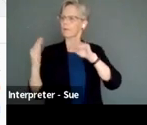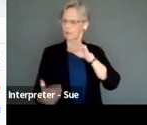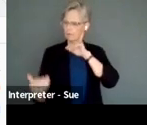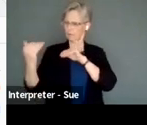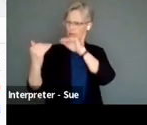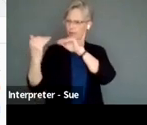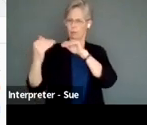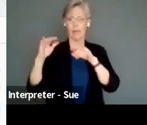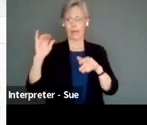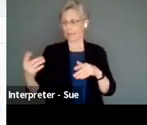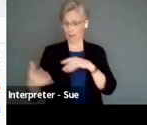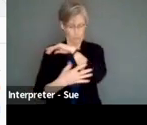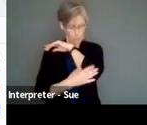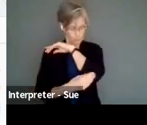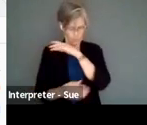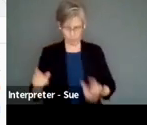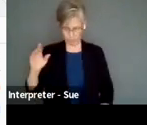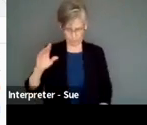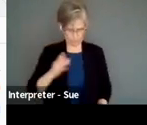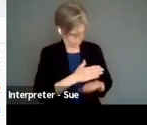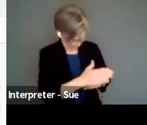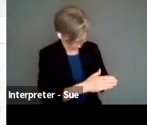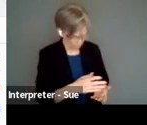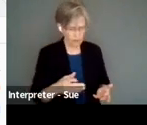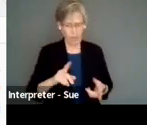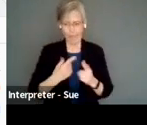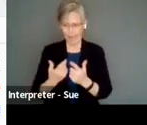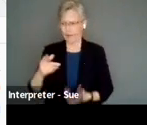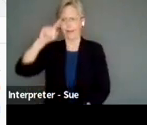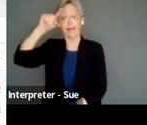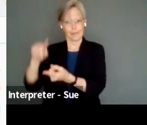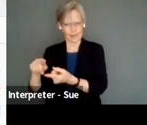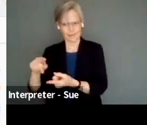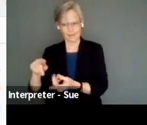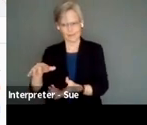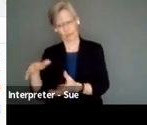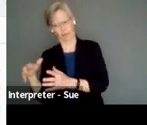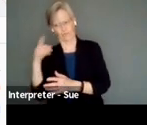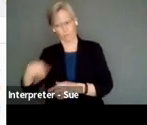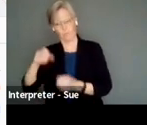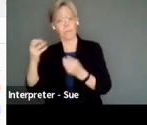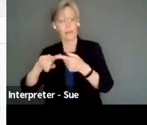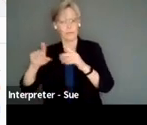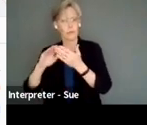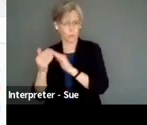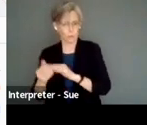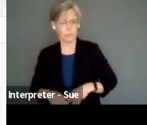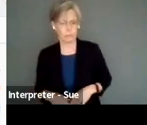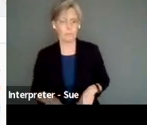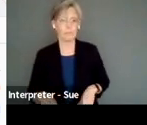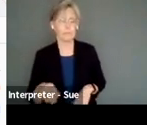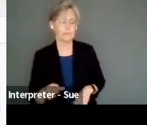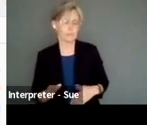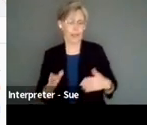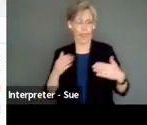alleviate the conditions of poverty, we can alleviate the impacts of impairment on multiple communities. in disability, again, Western